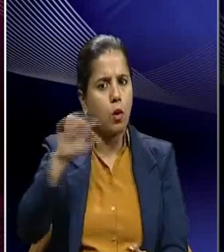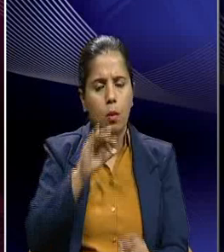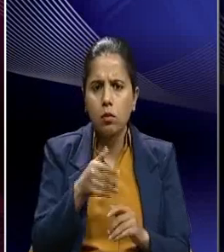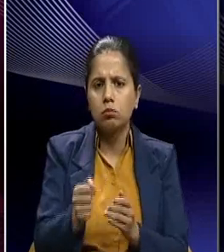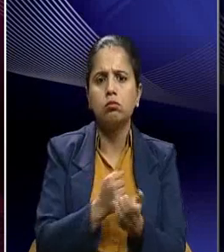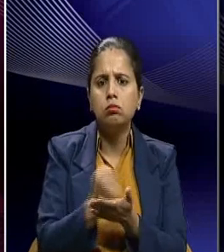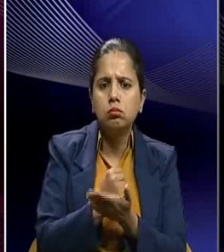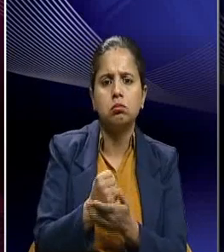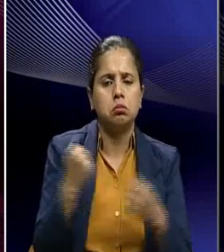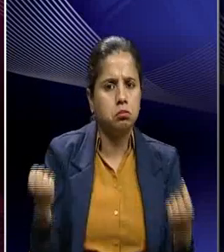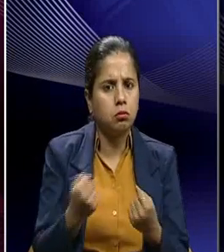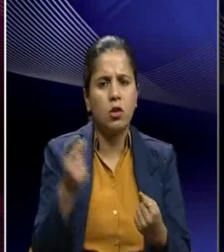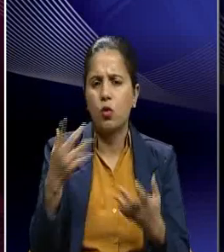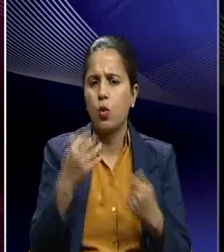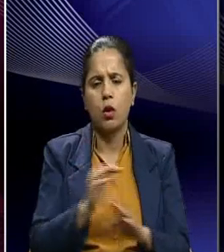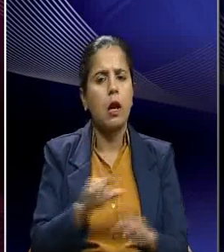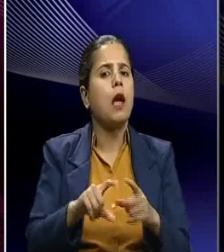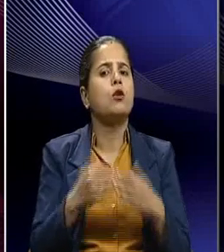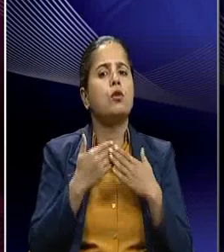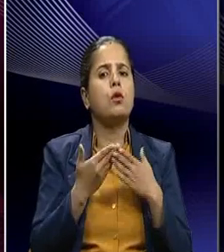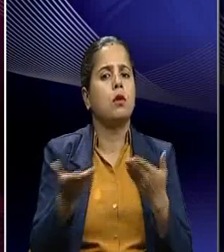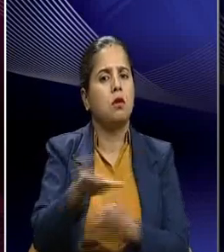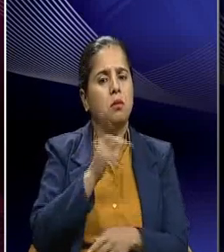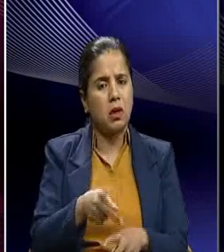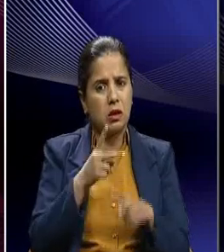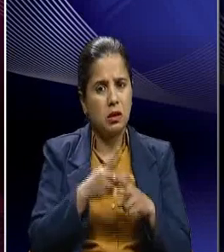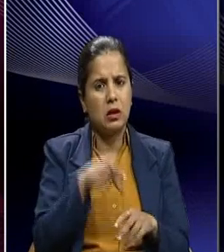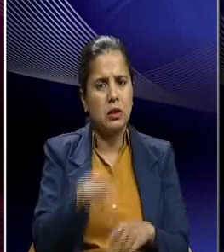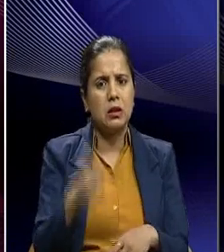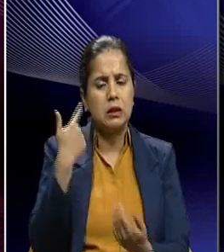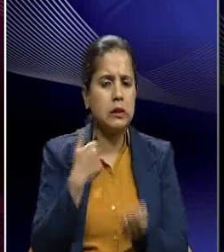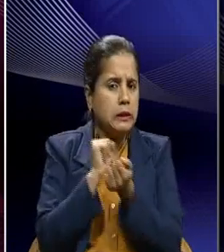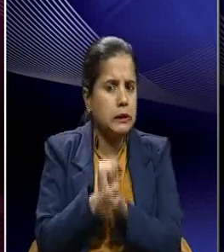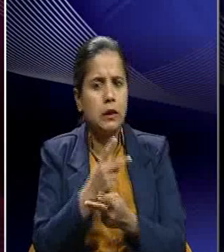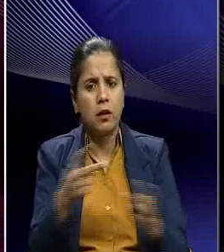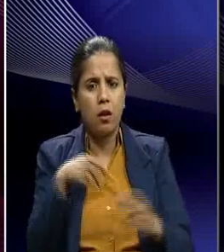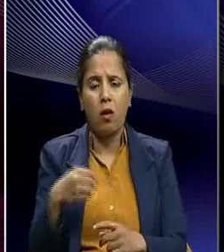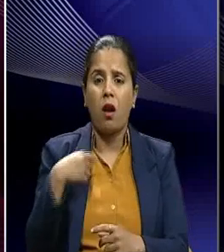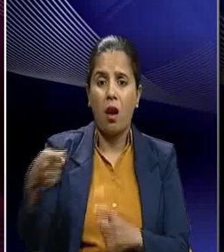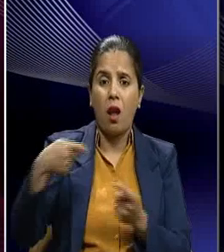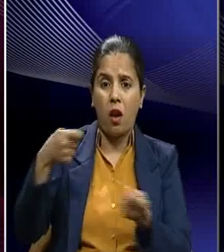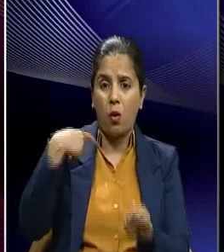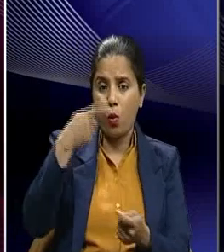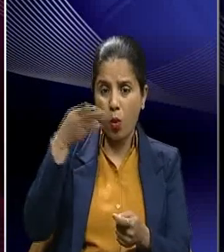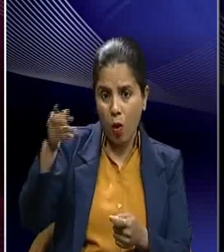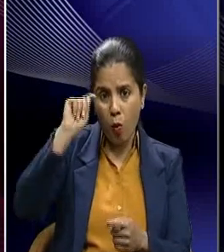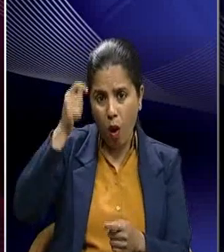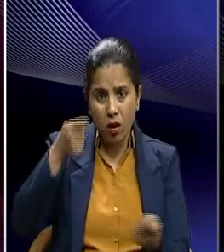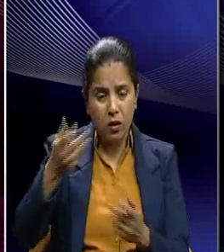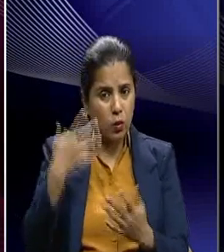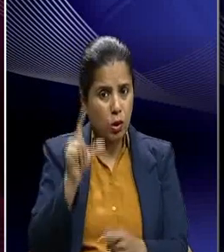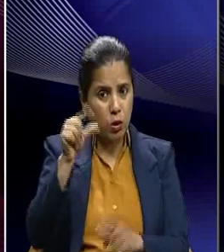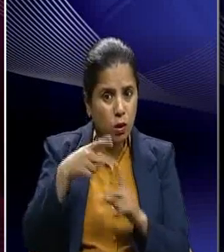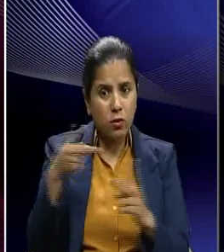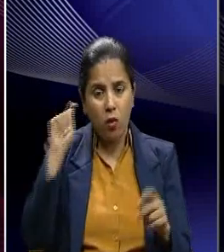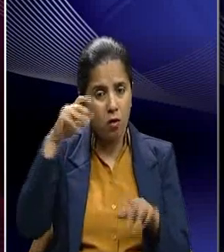he did not want that this kind of an education should remain in the clutches of British control and influence. And how under the